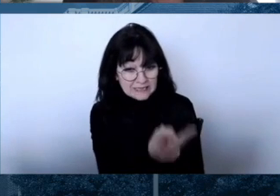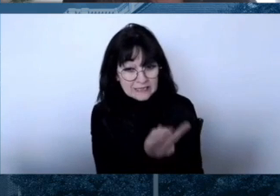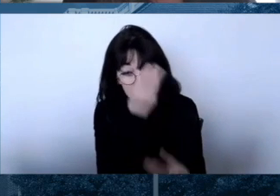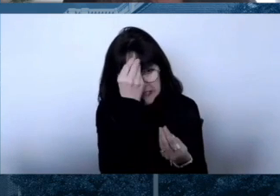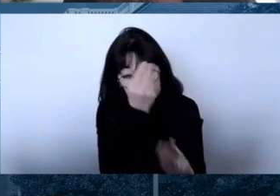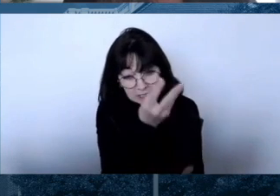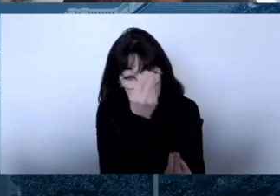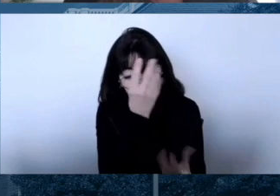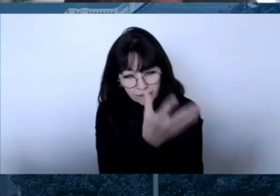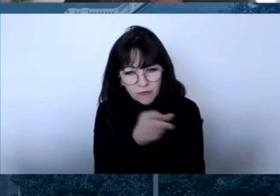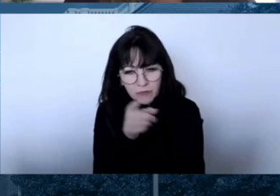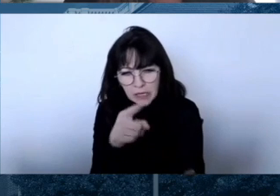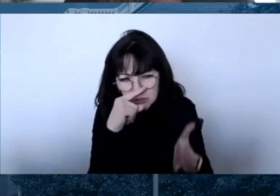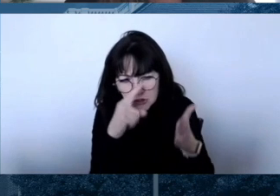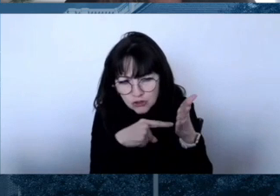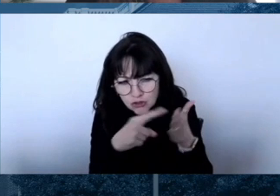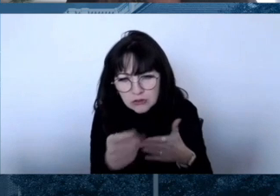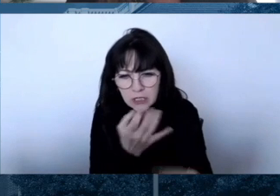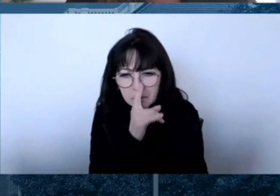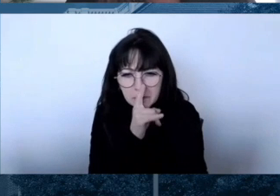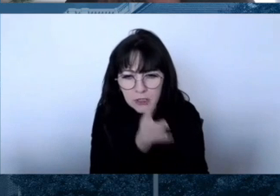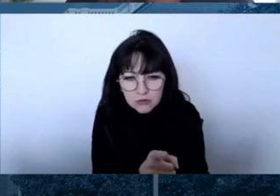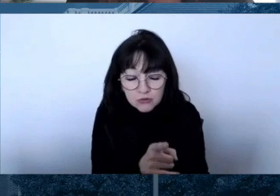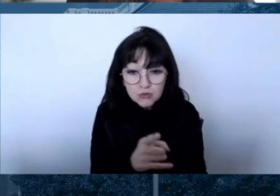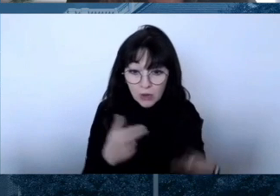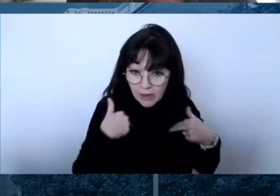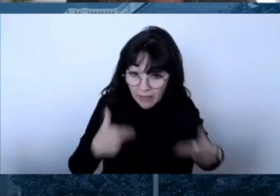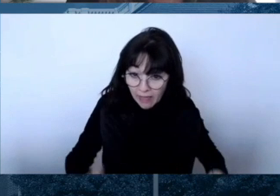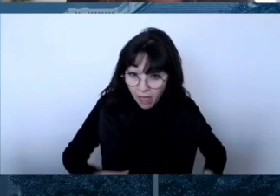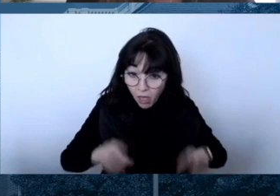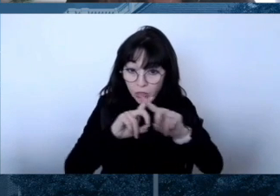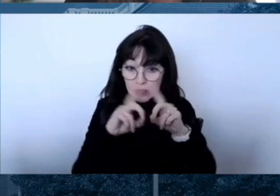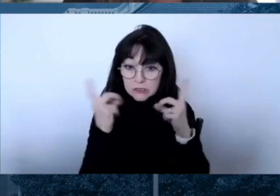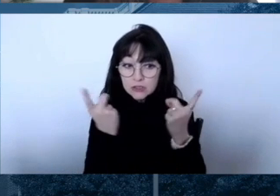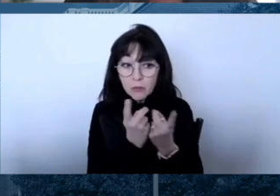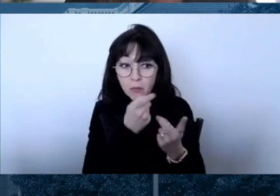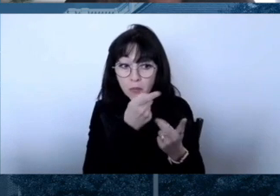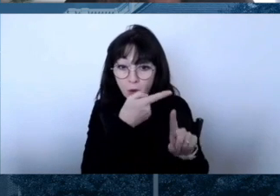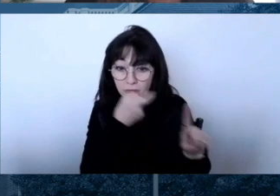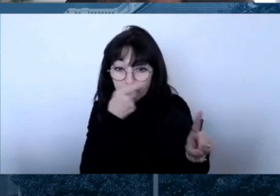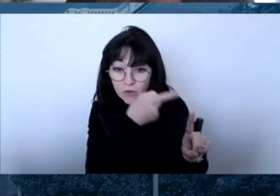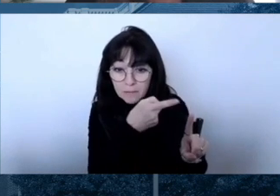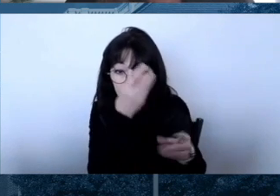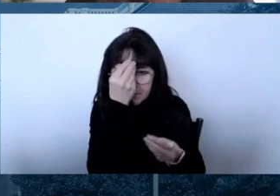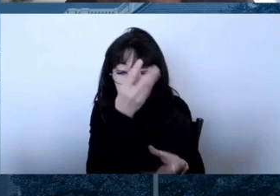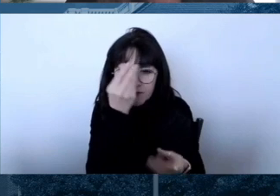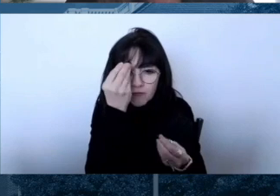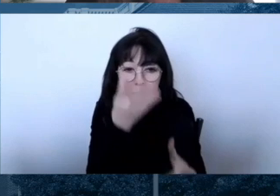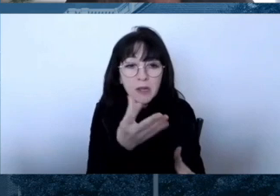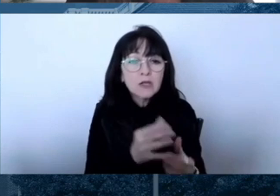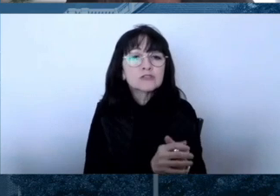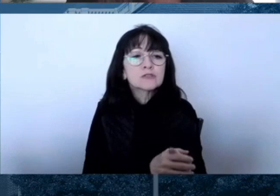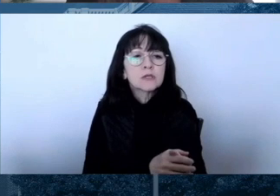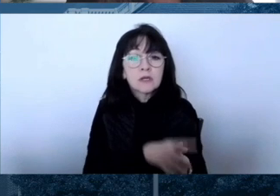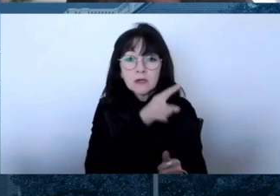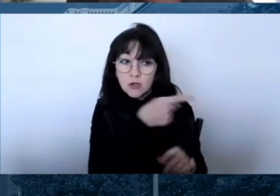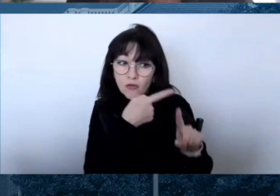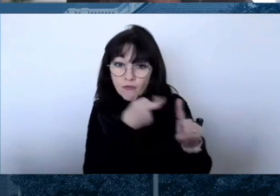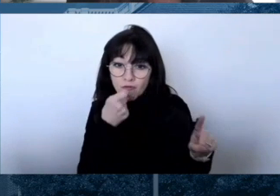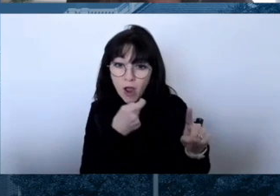department, us or other health departments, to see if there's any information on the claims? A couple really good sources,